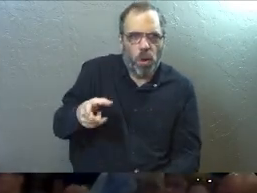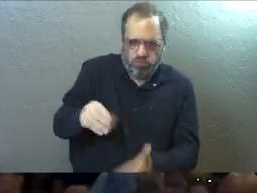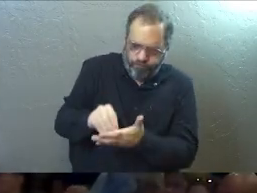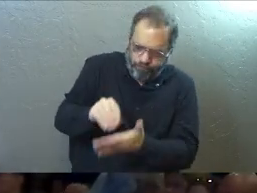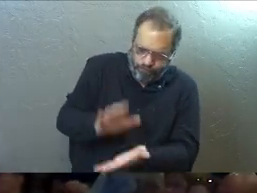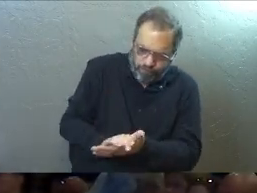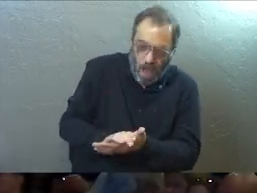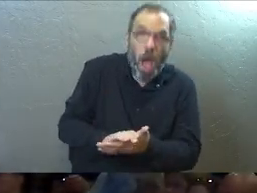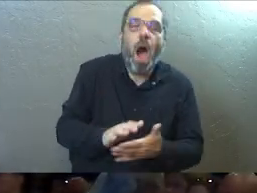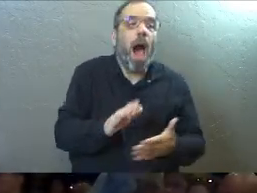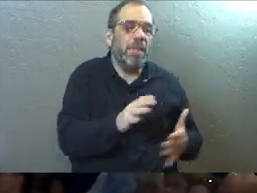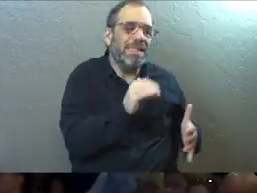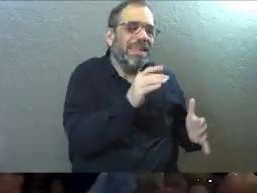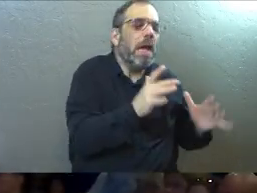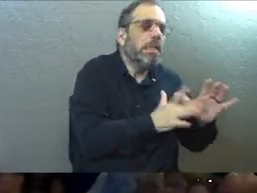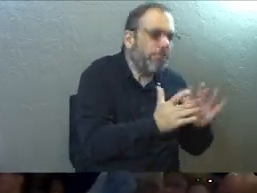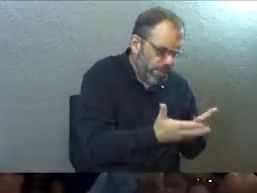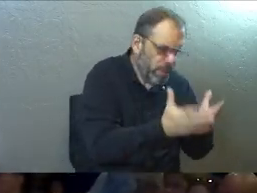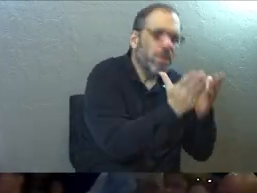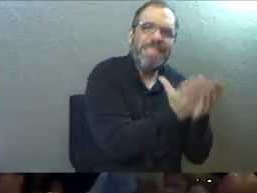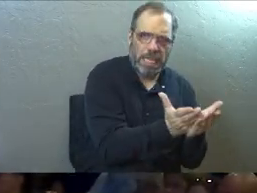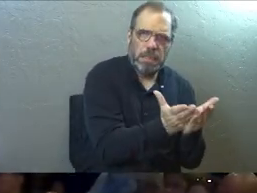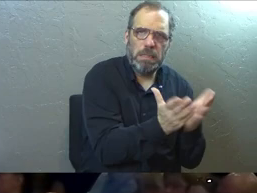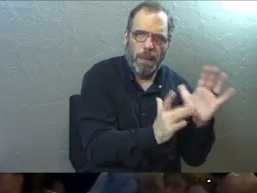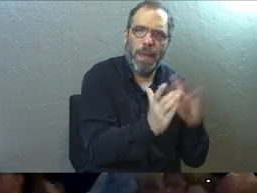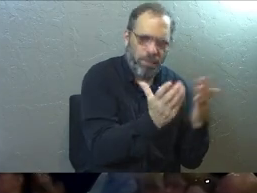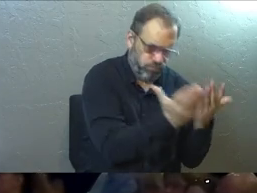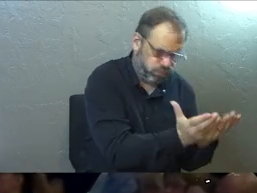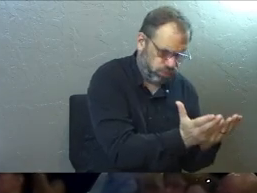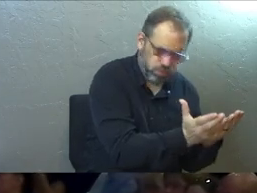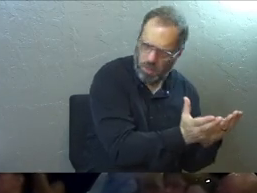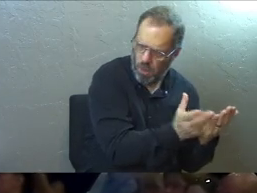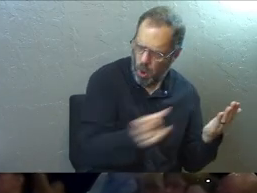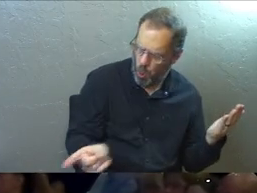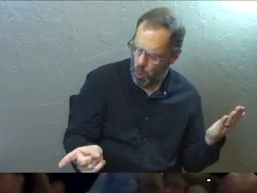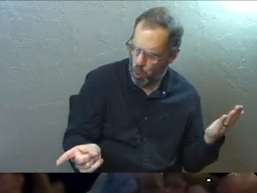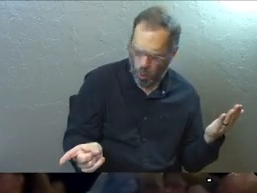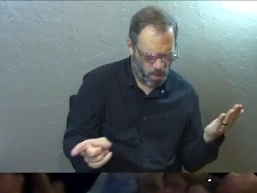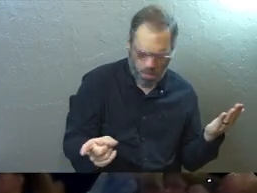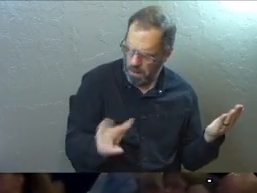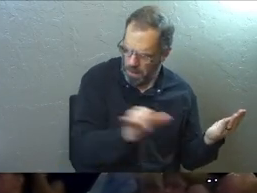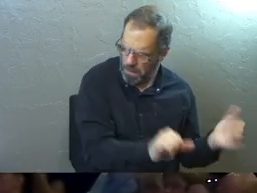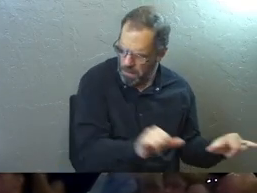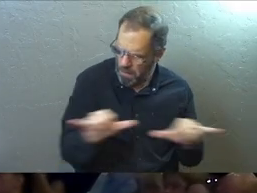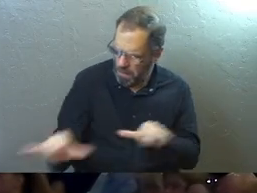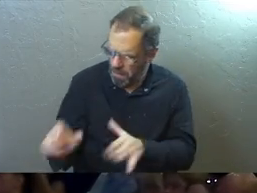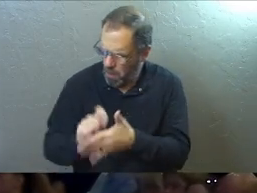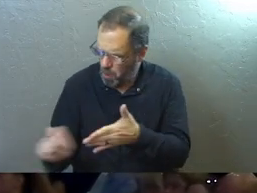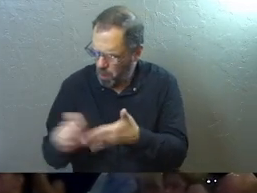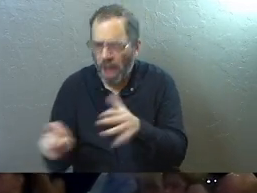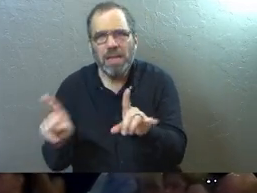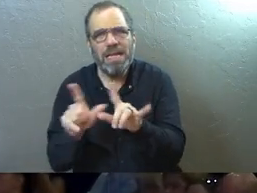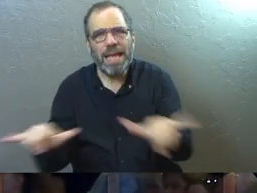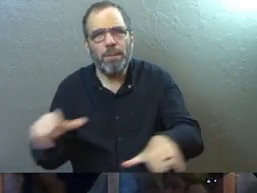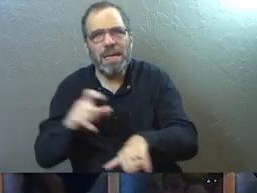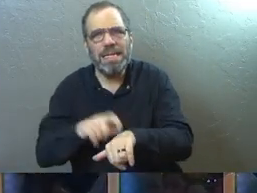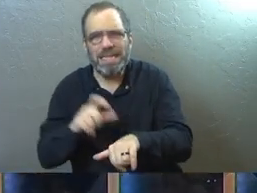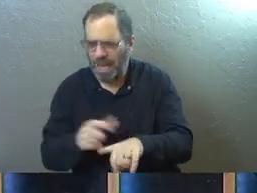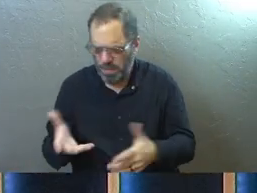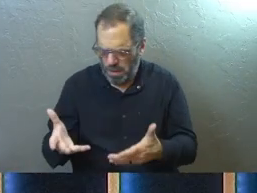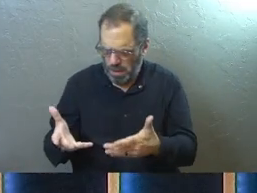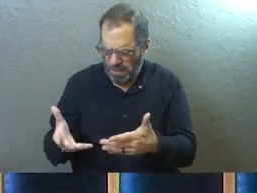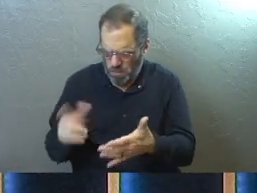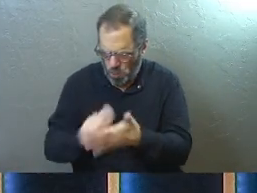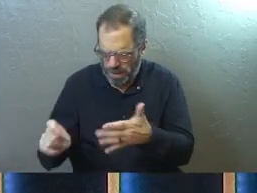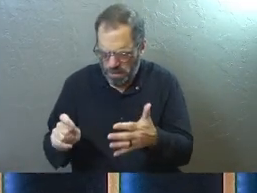sources outside of the biblical record specifically that say the same thing, that were written at the same time, that